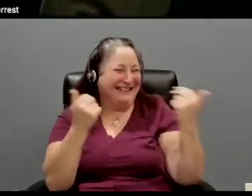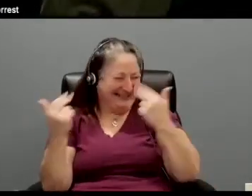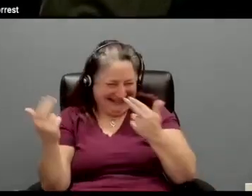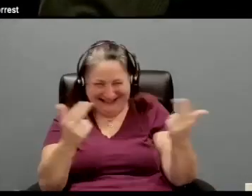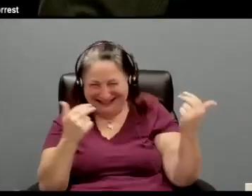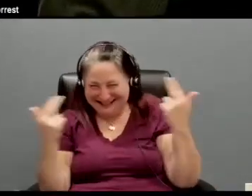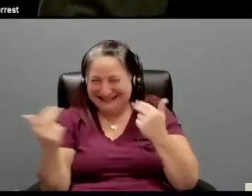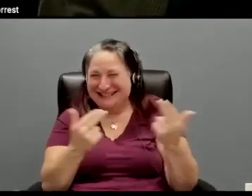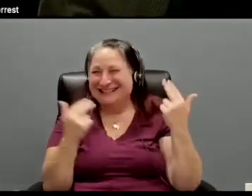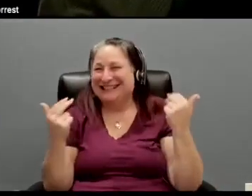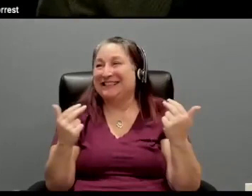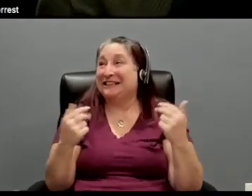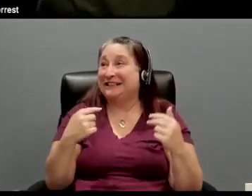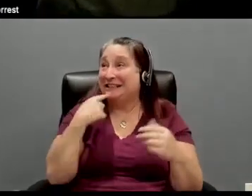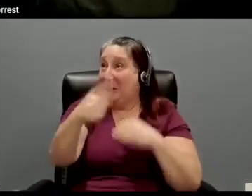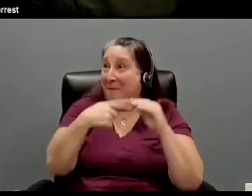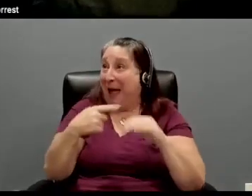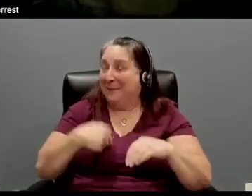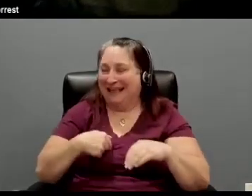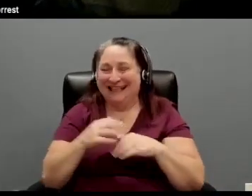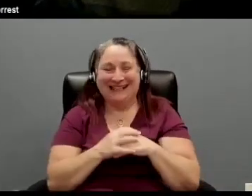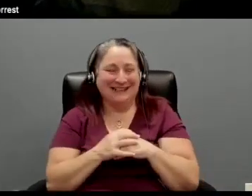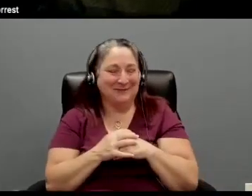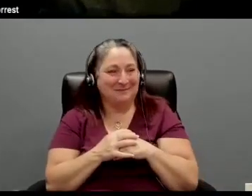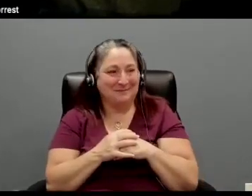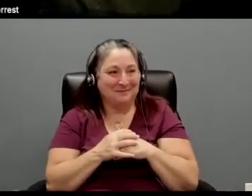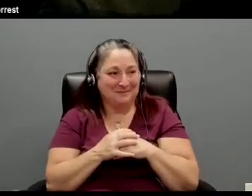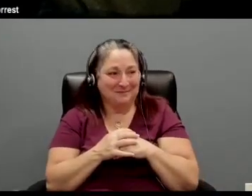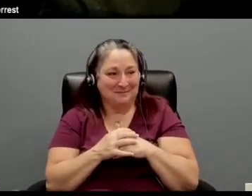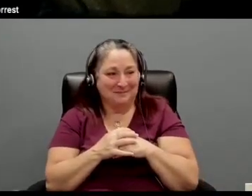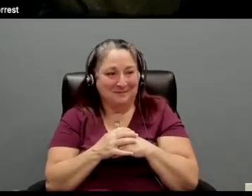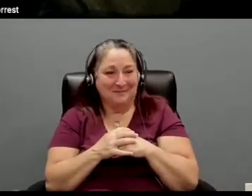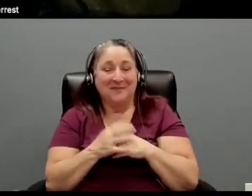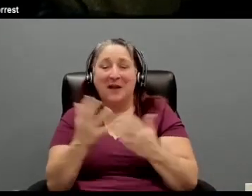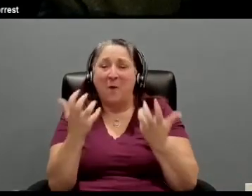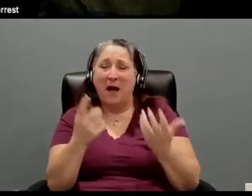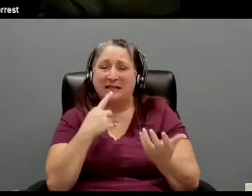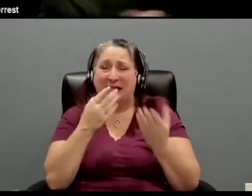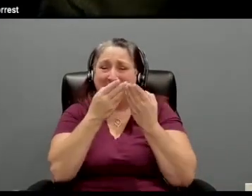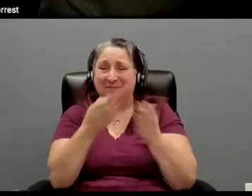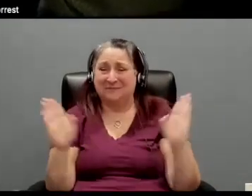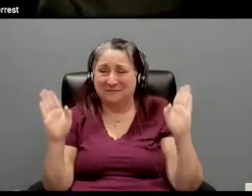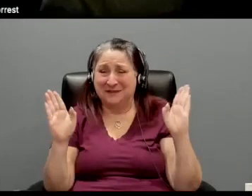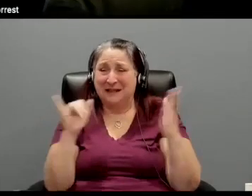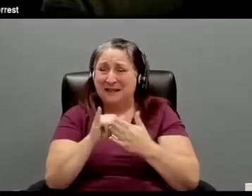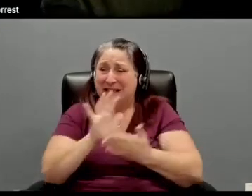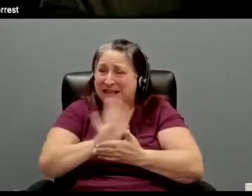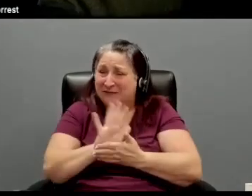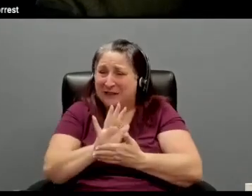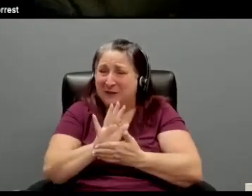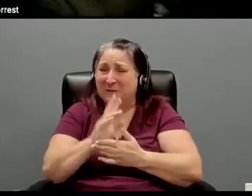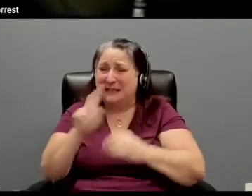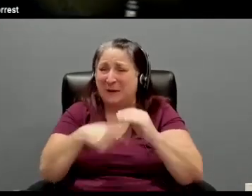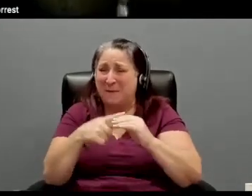Okay. Tell them all about me. Yeah. I wanted to say that in a broad stroke, this film is about found family.